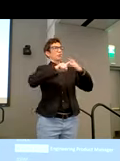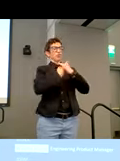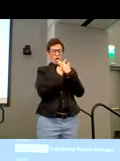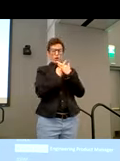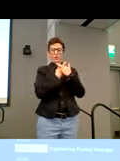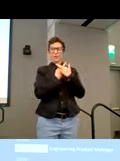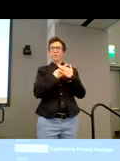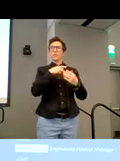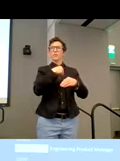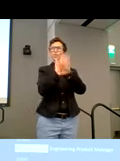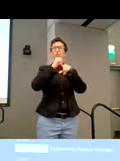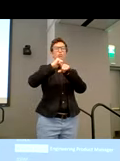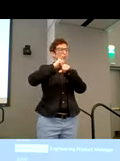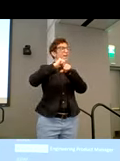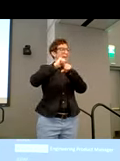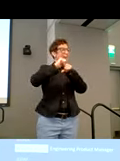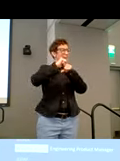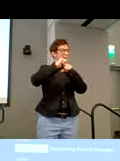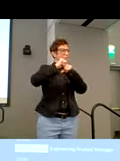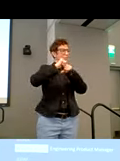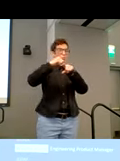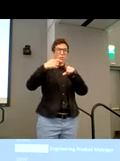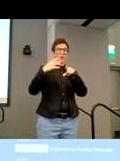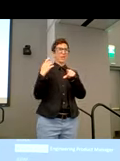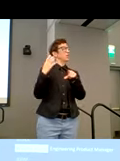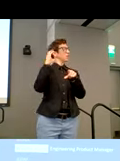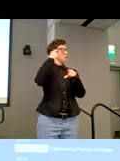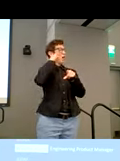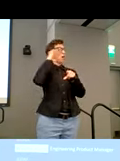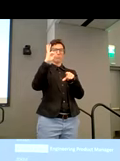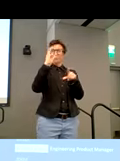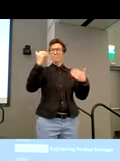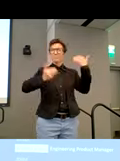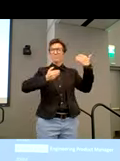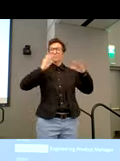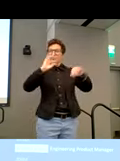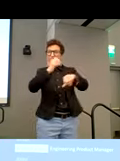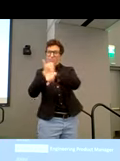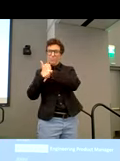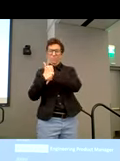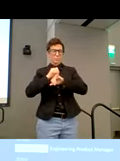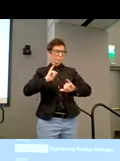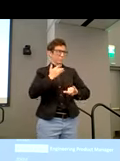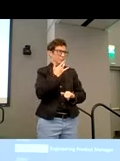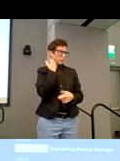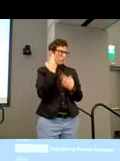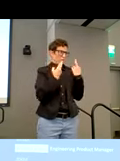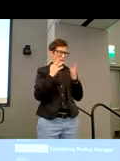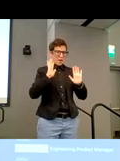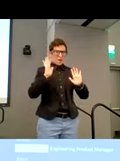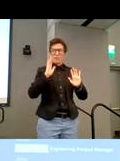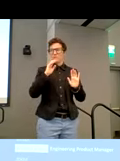our virtual trainings, we thought, you know, everything was where it needed to be and how it needed to be and quickly realized that wasn't